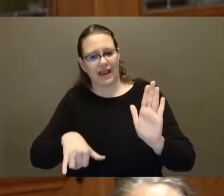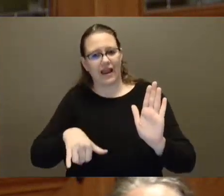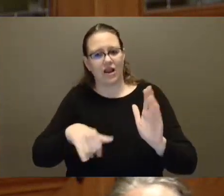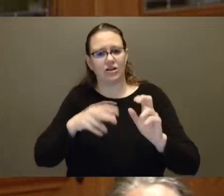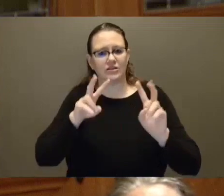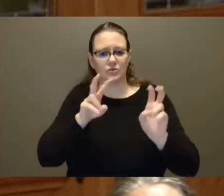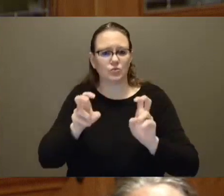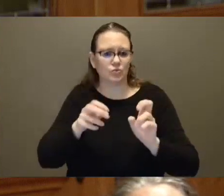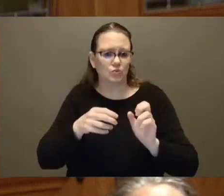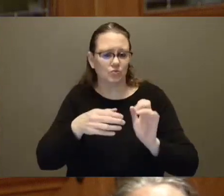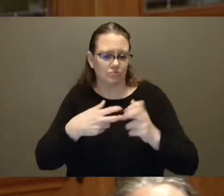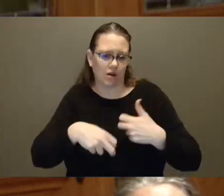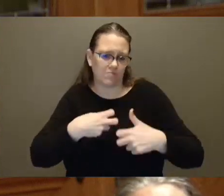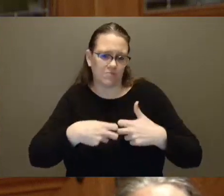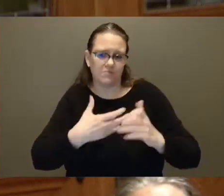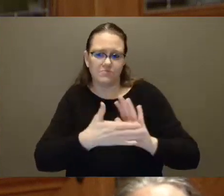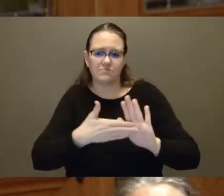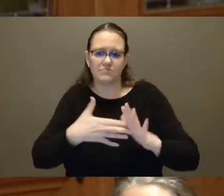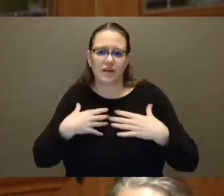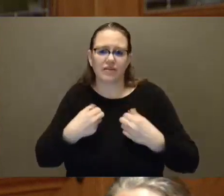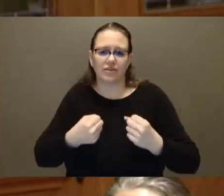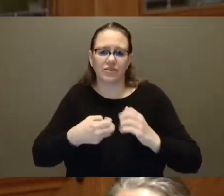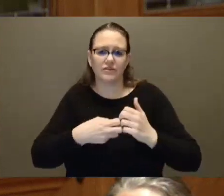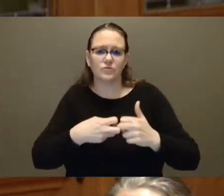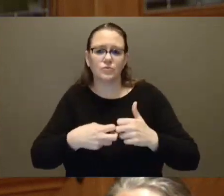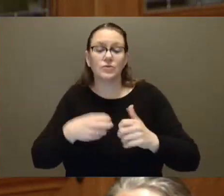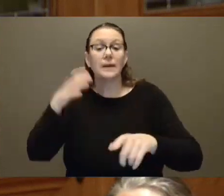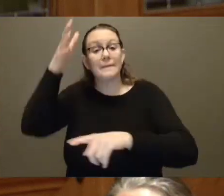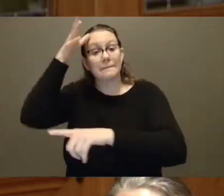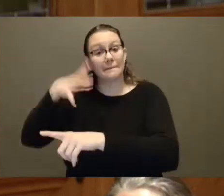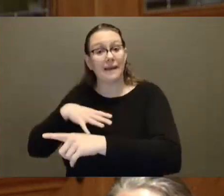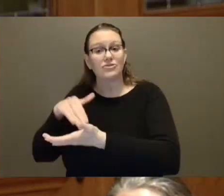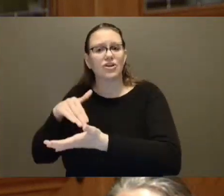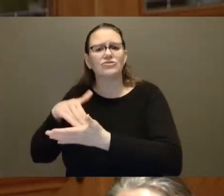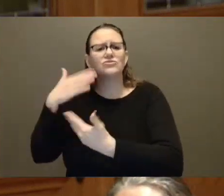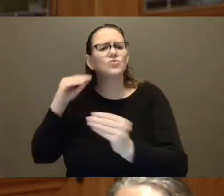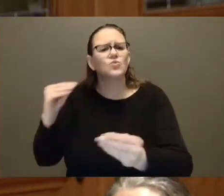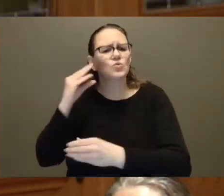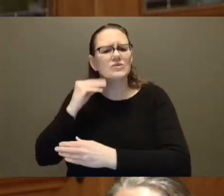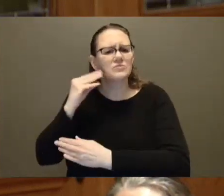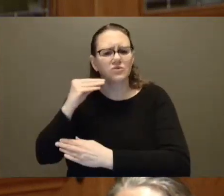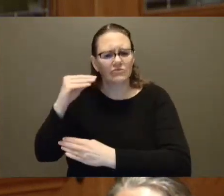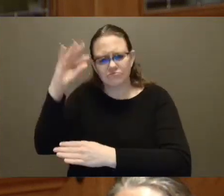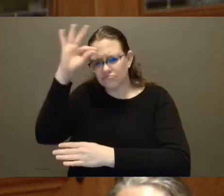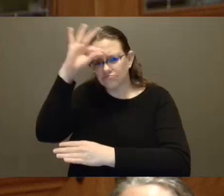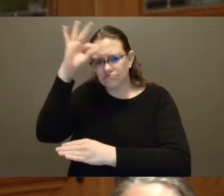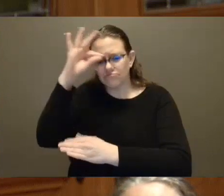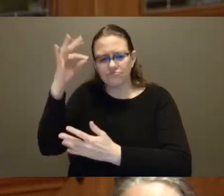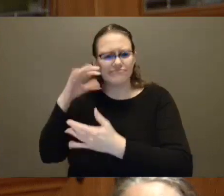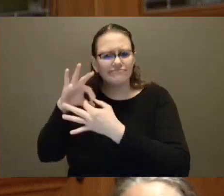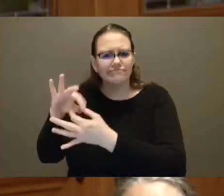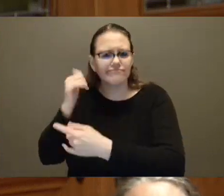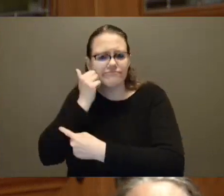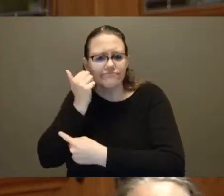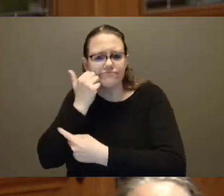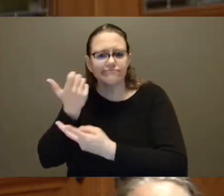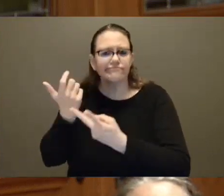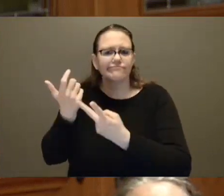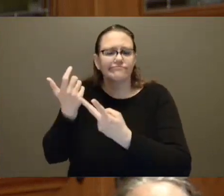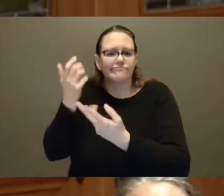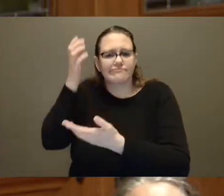have no direct experience of menstruation continue to dismiss and deny patients concerns and pain. My question is to the Minister of Health.